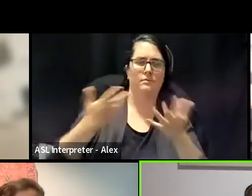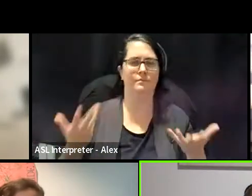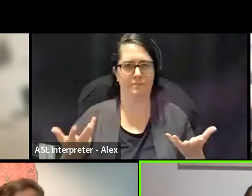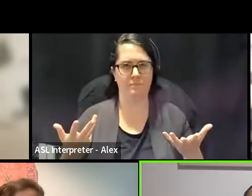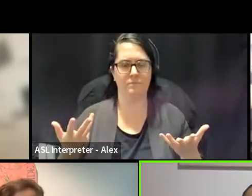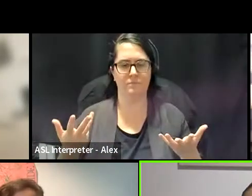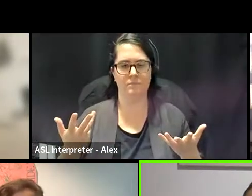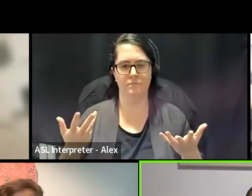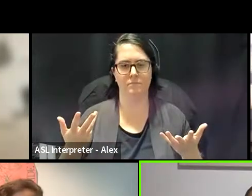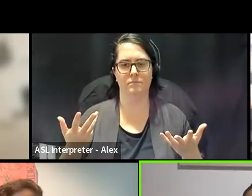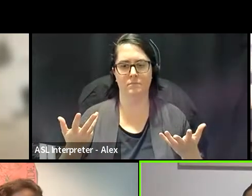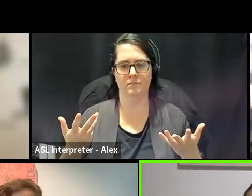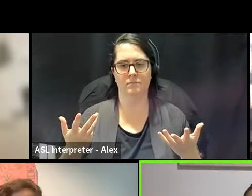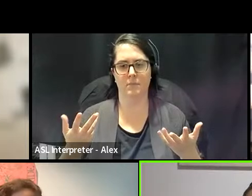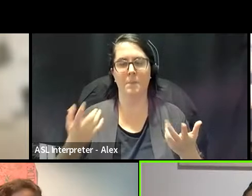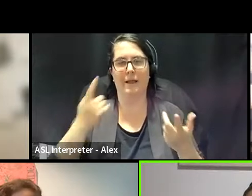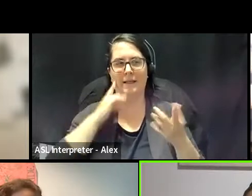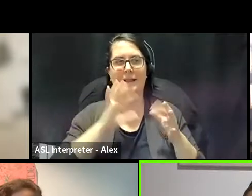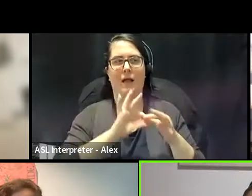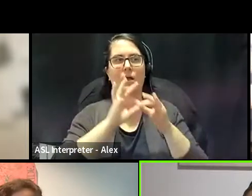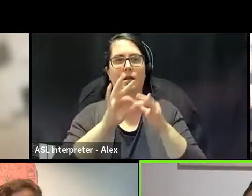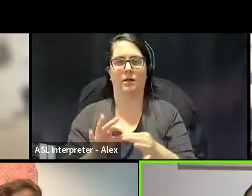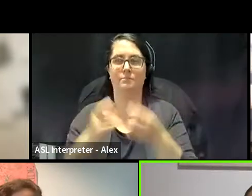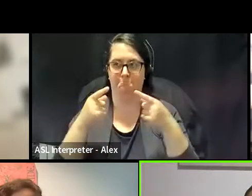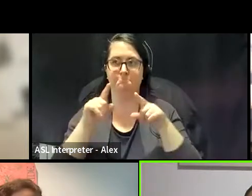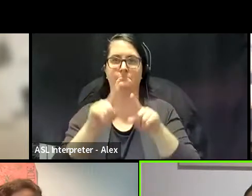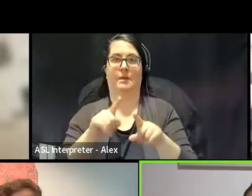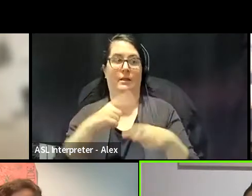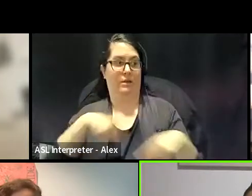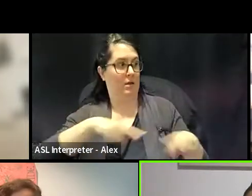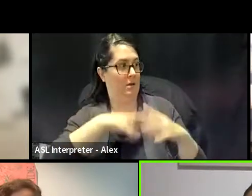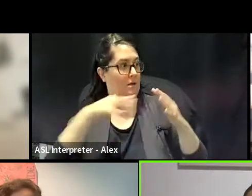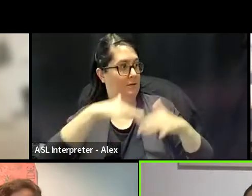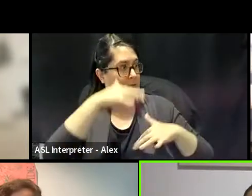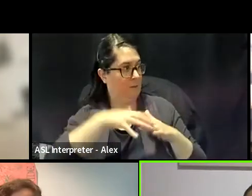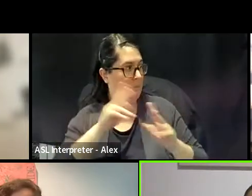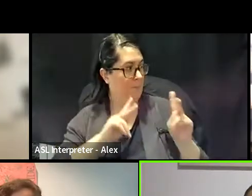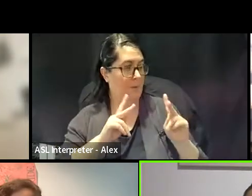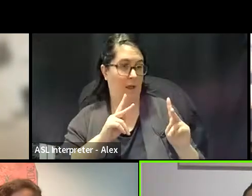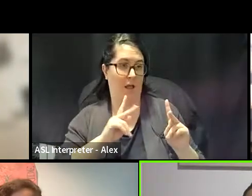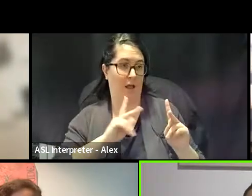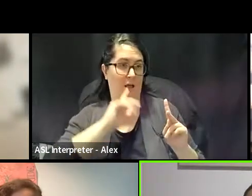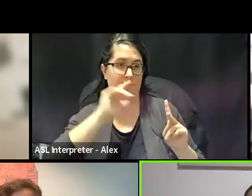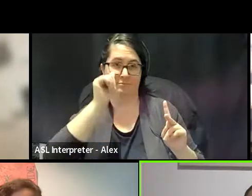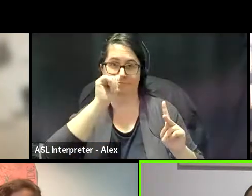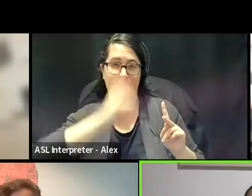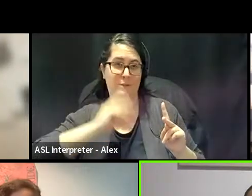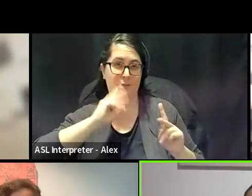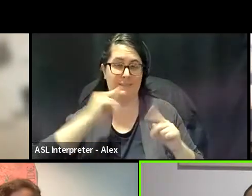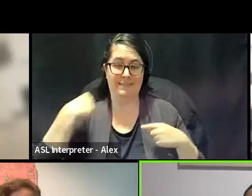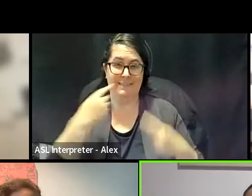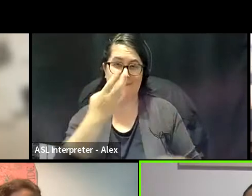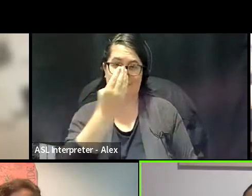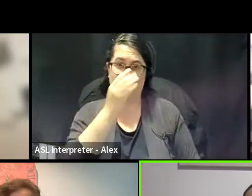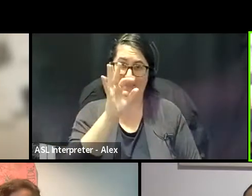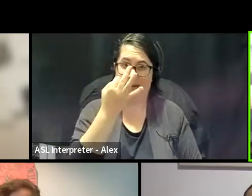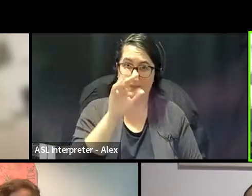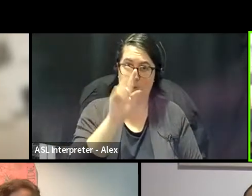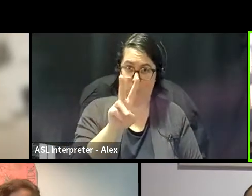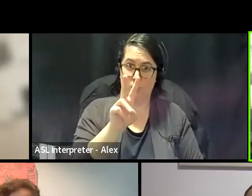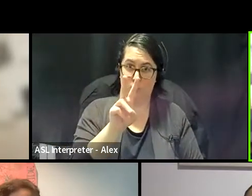aligns with the reality that us as indigenous people have faced here since 1492, that we